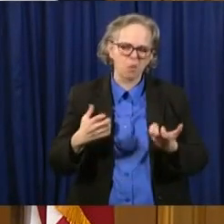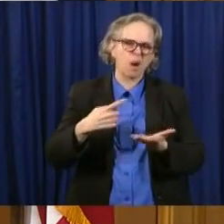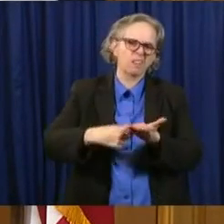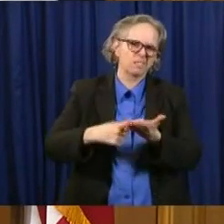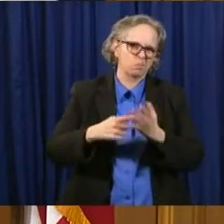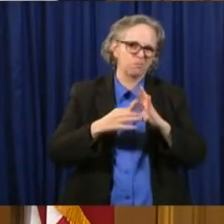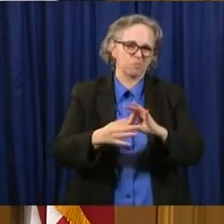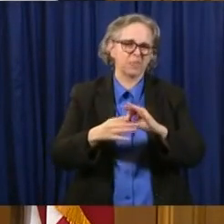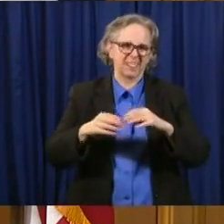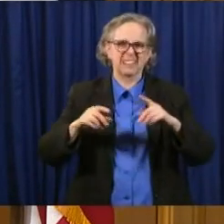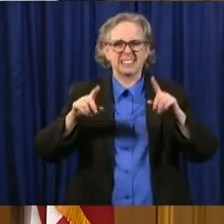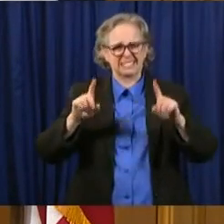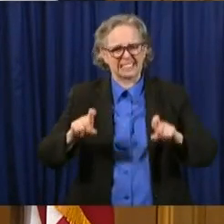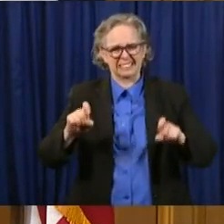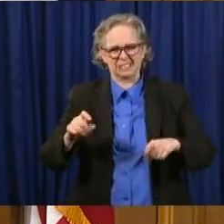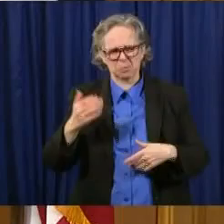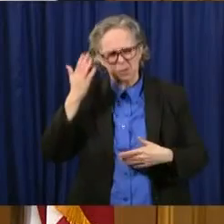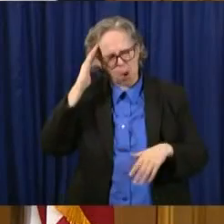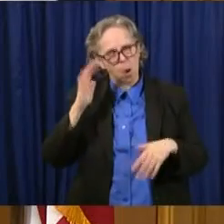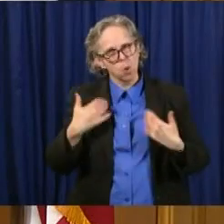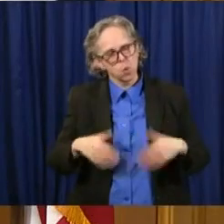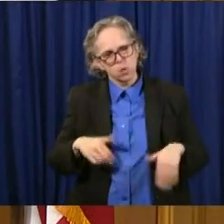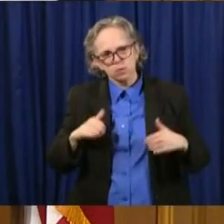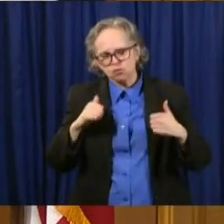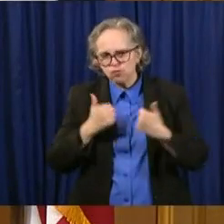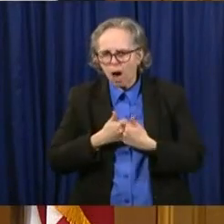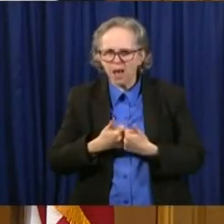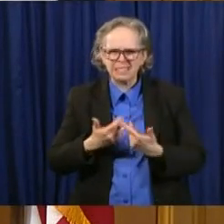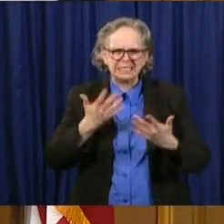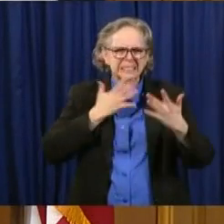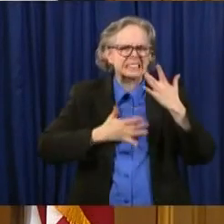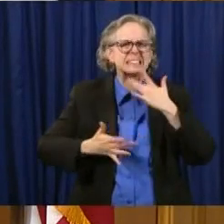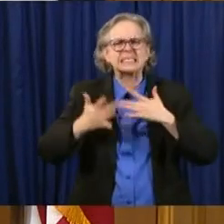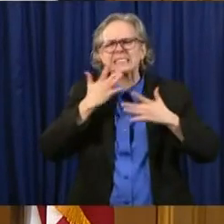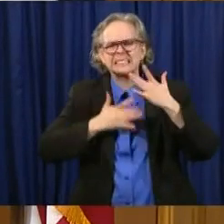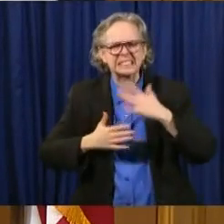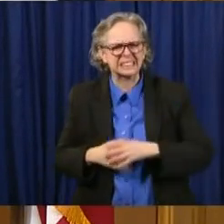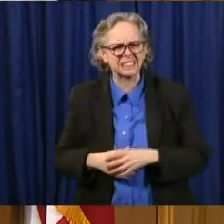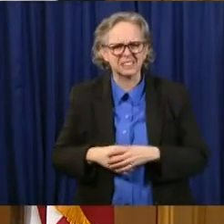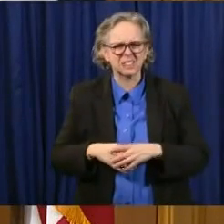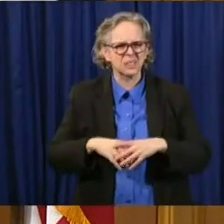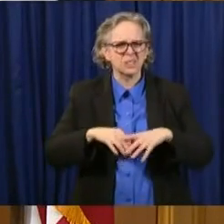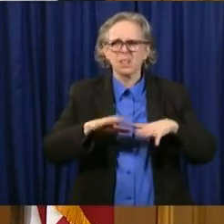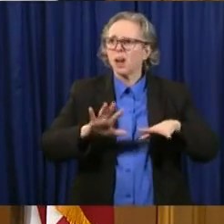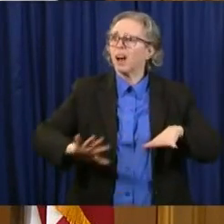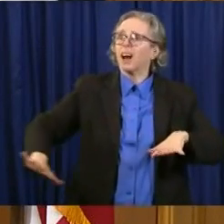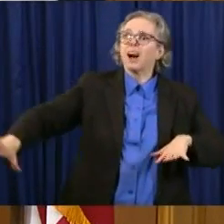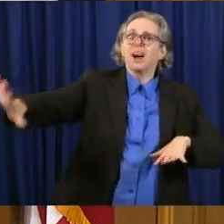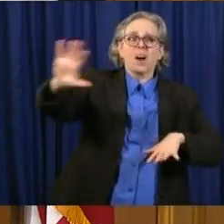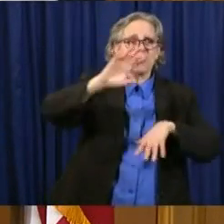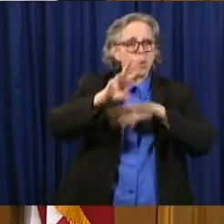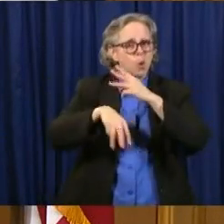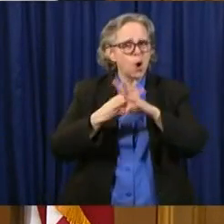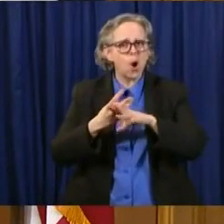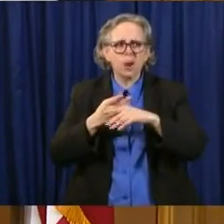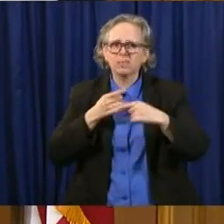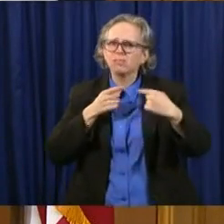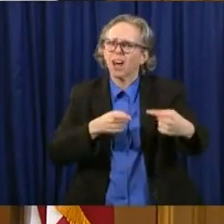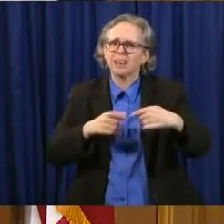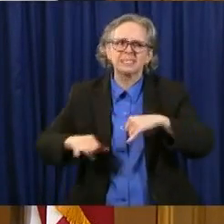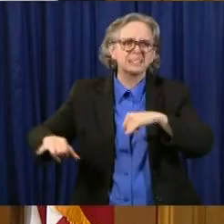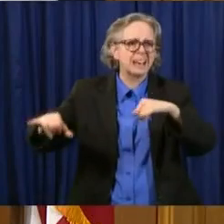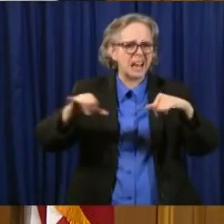challenges there. Health systems worldwide have struggled because of the critical shortage of test kit components.